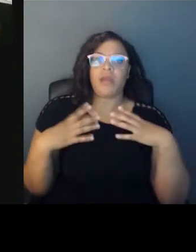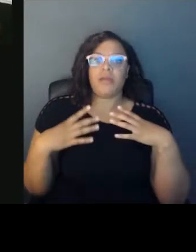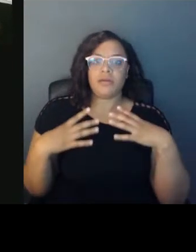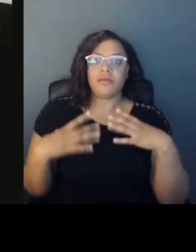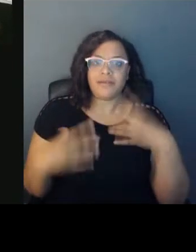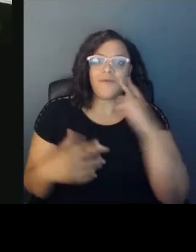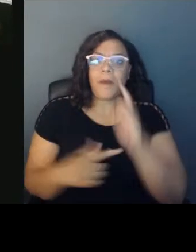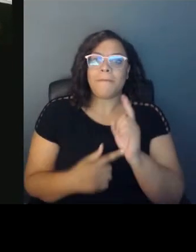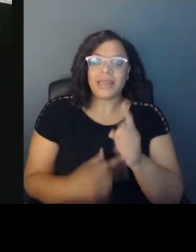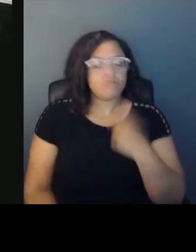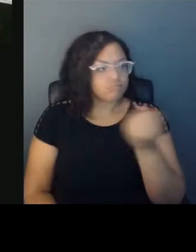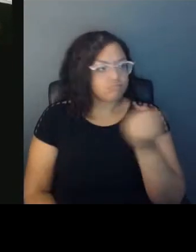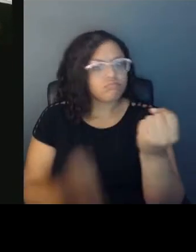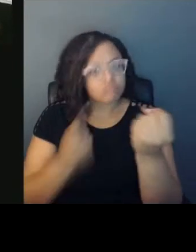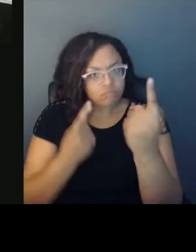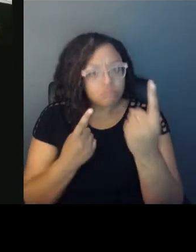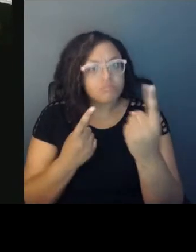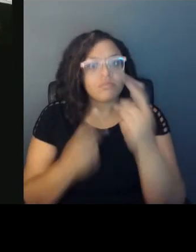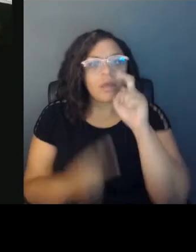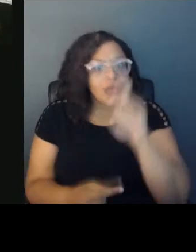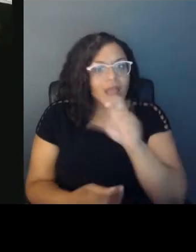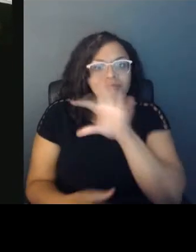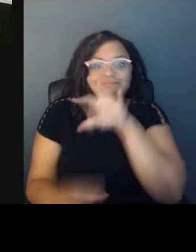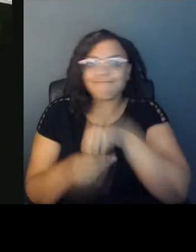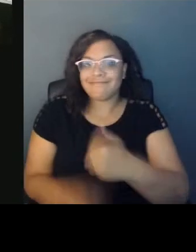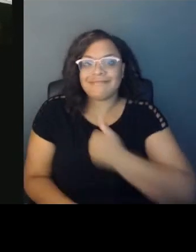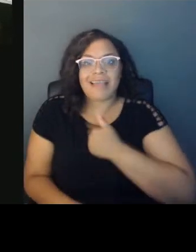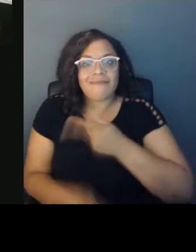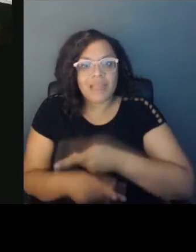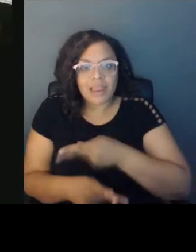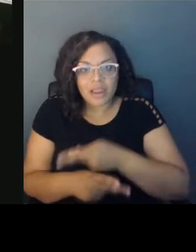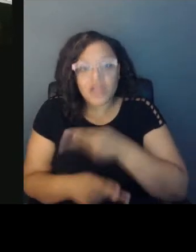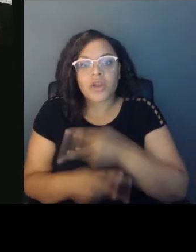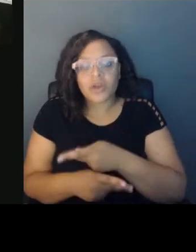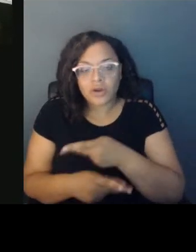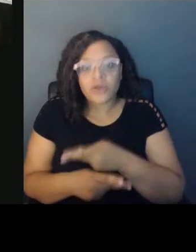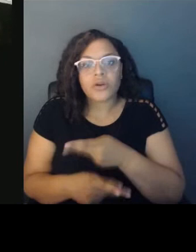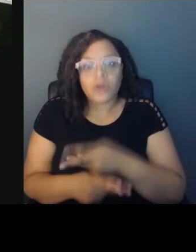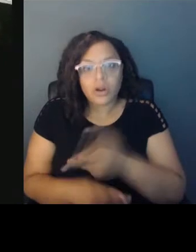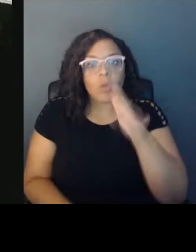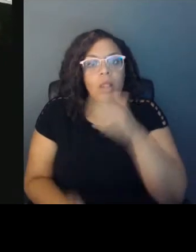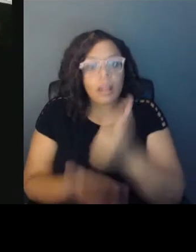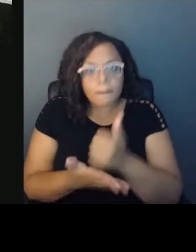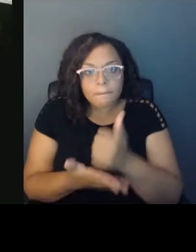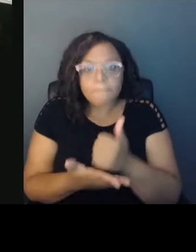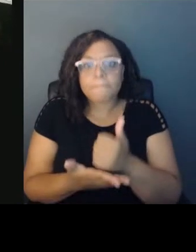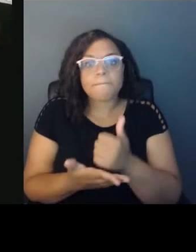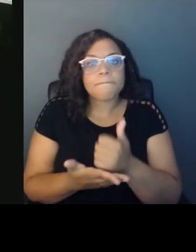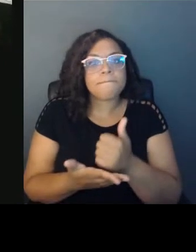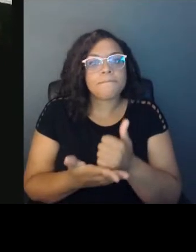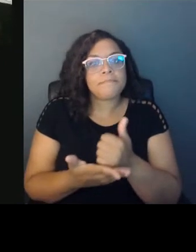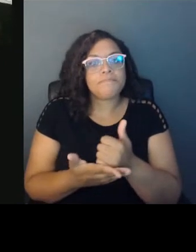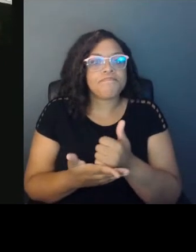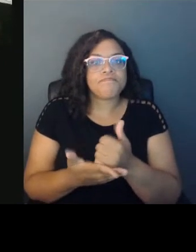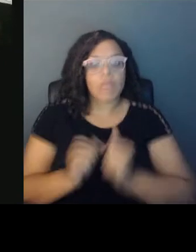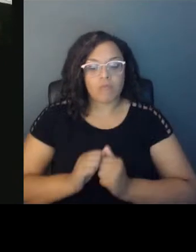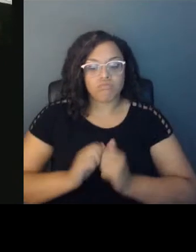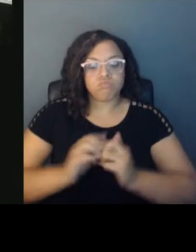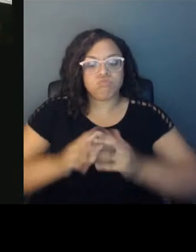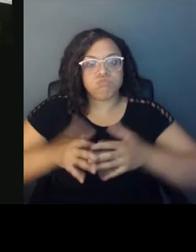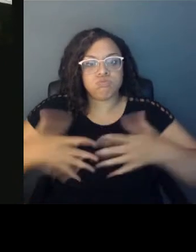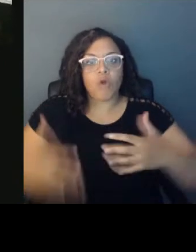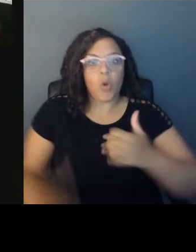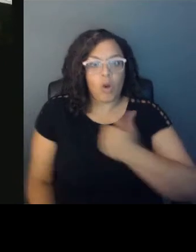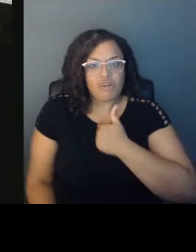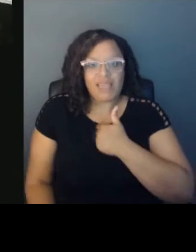you know, the need to engage in the type of self-care that's going to facilitate and foster our own growth and our own kind of mental and physical